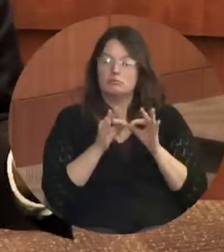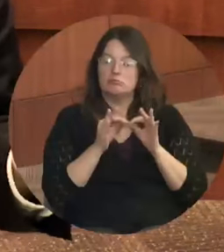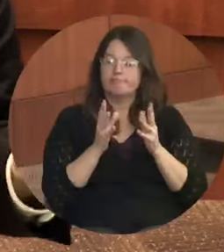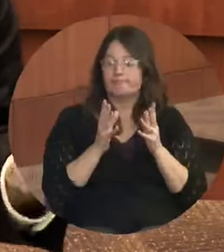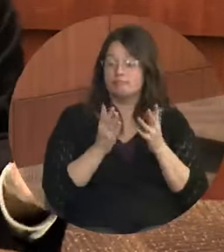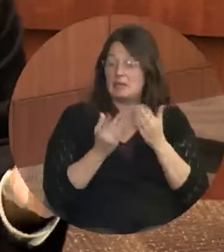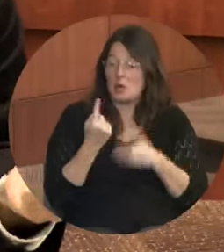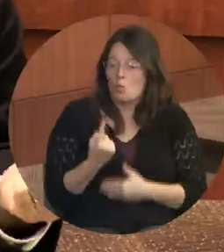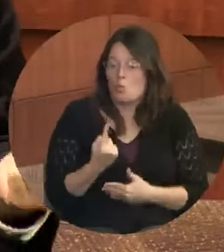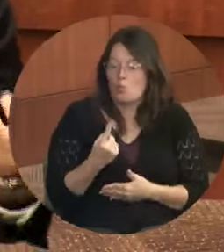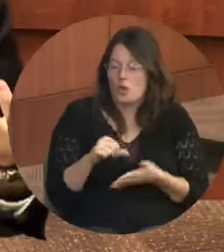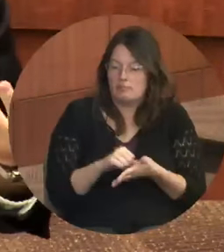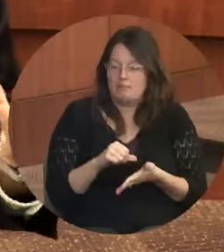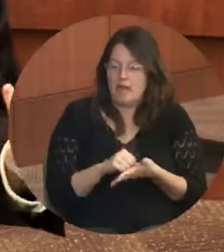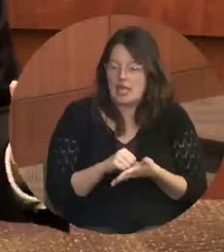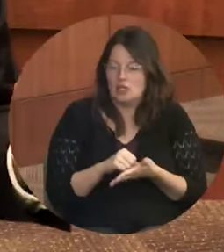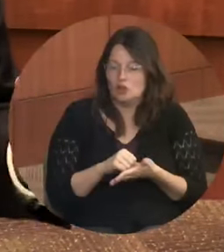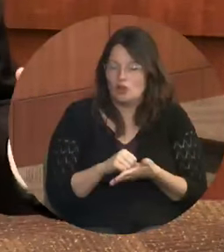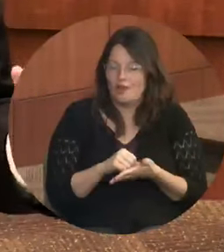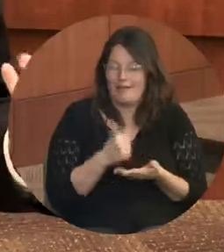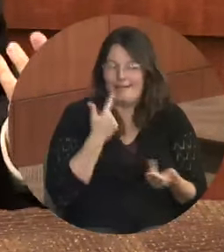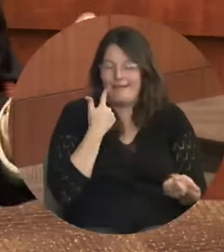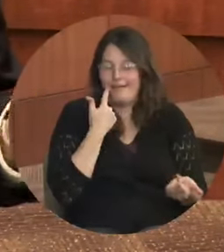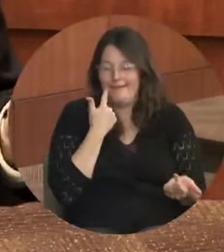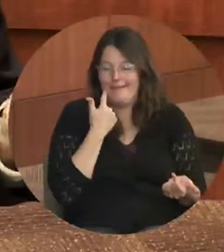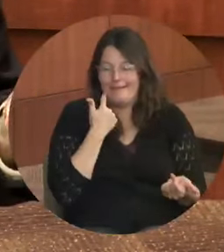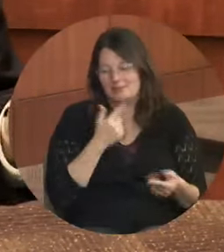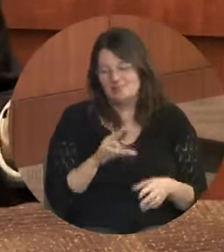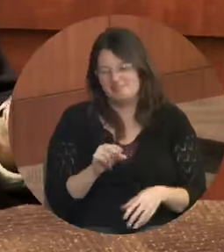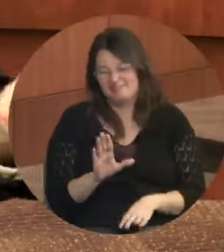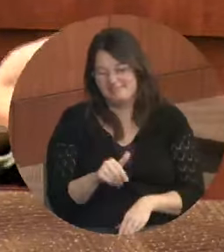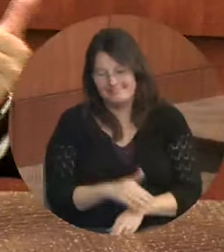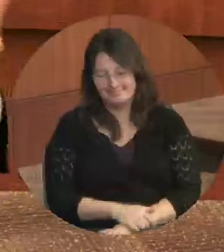a one-pager, you know? I know.